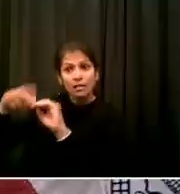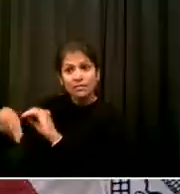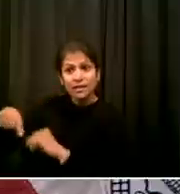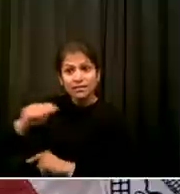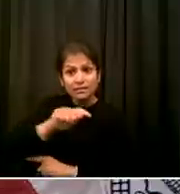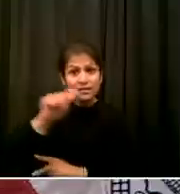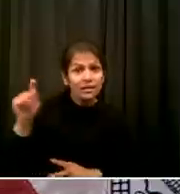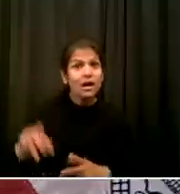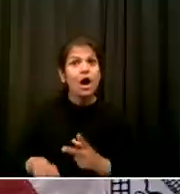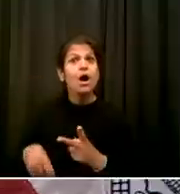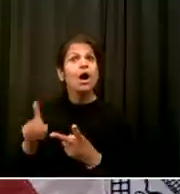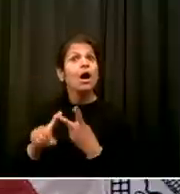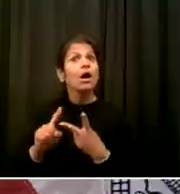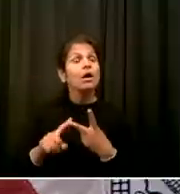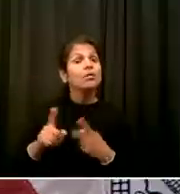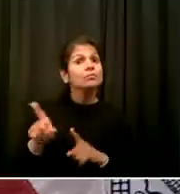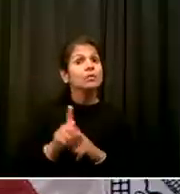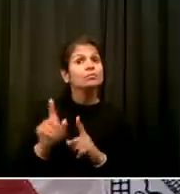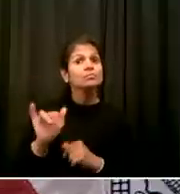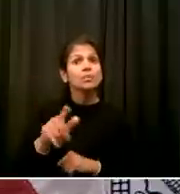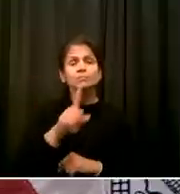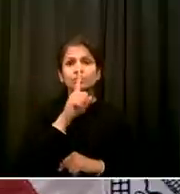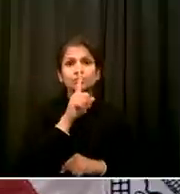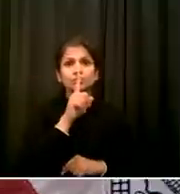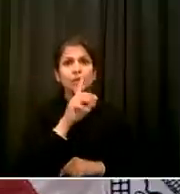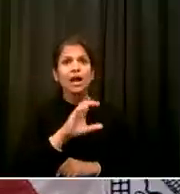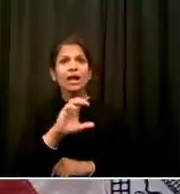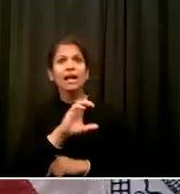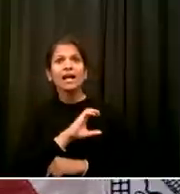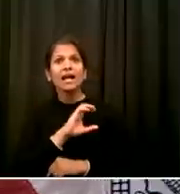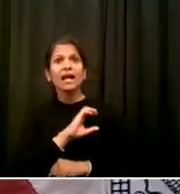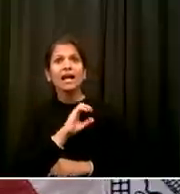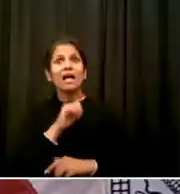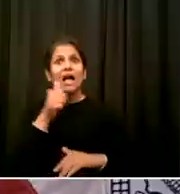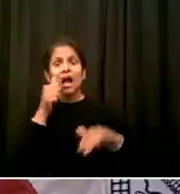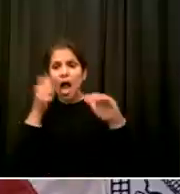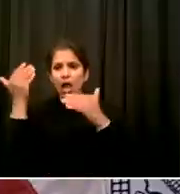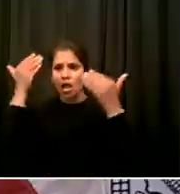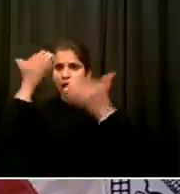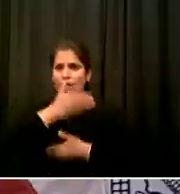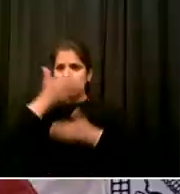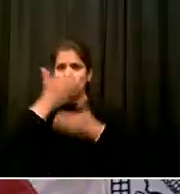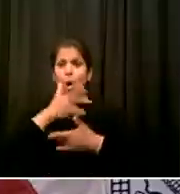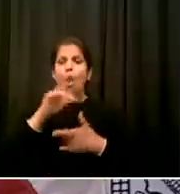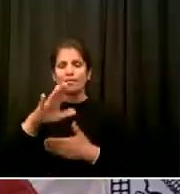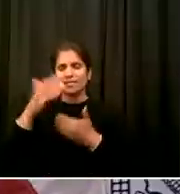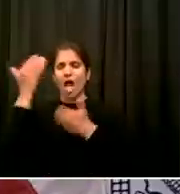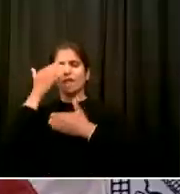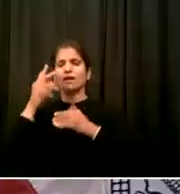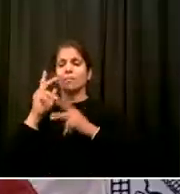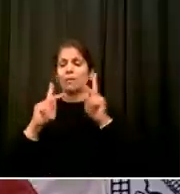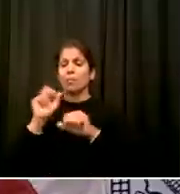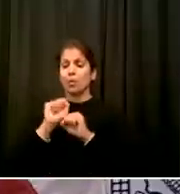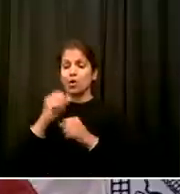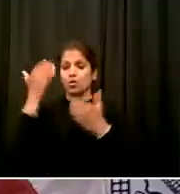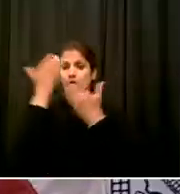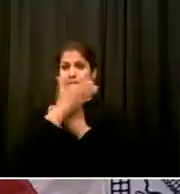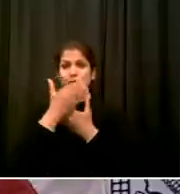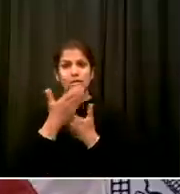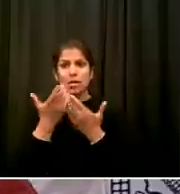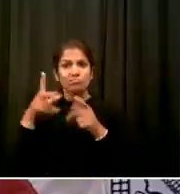the lights Yeah I think, Reuven, I appreciate the question But I think there's a misnomer here that also needs to be addressed